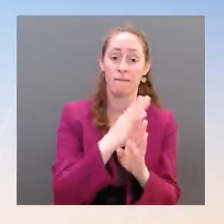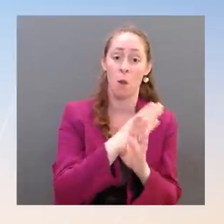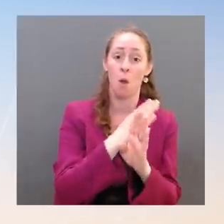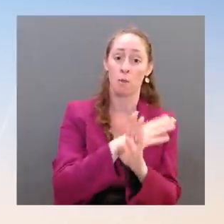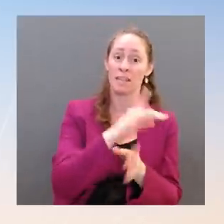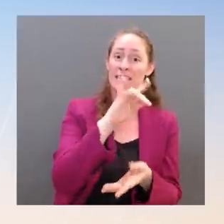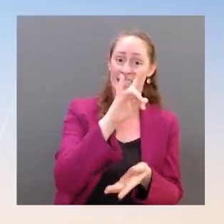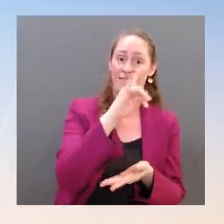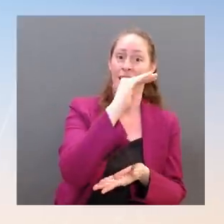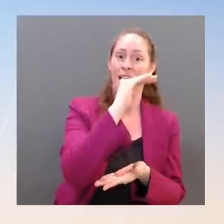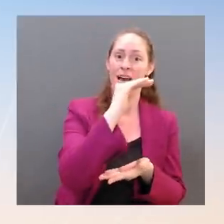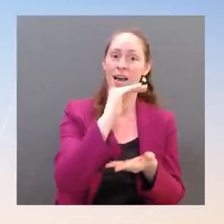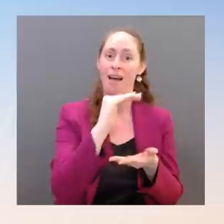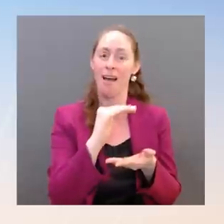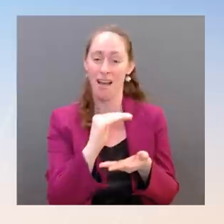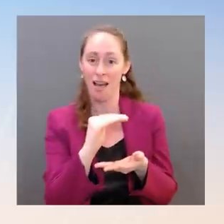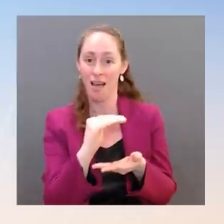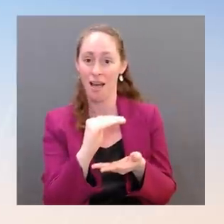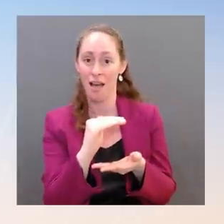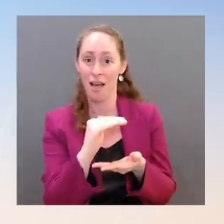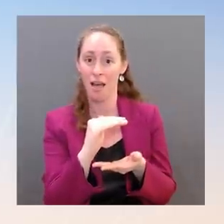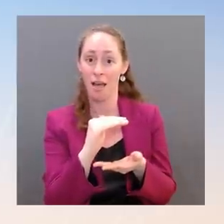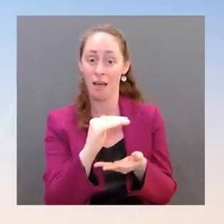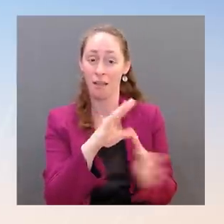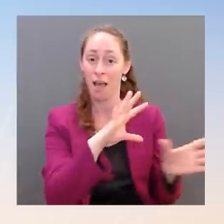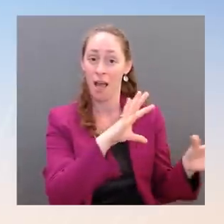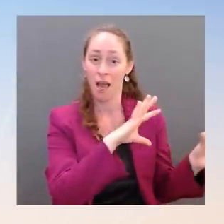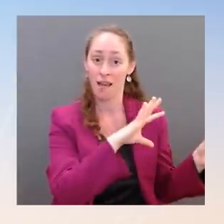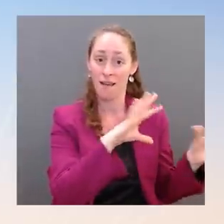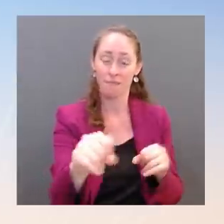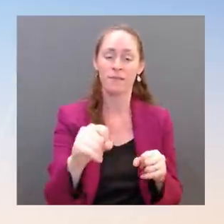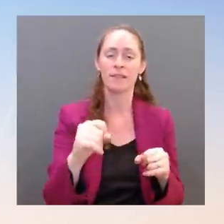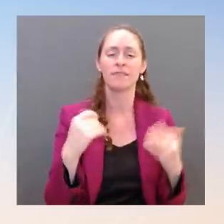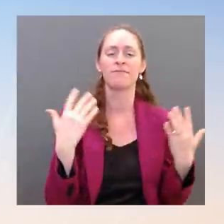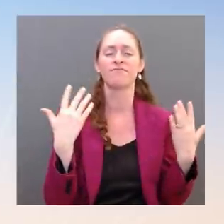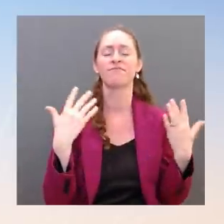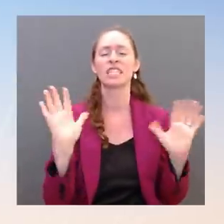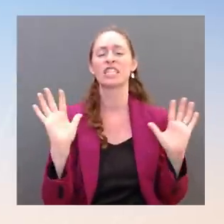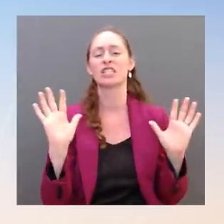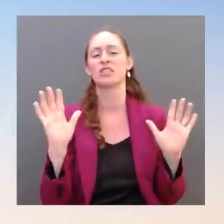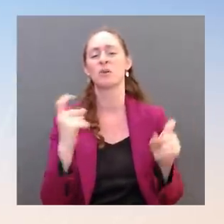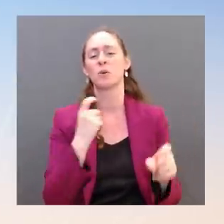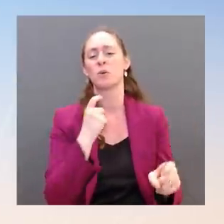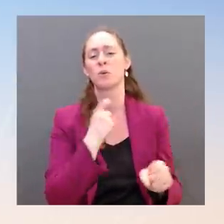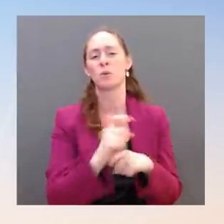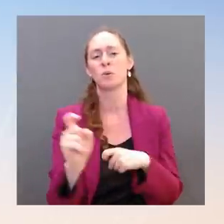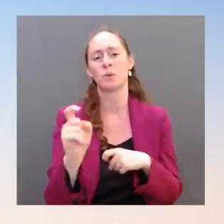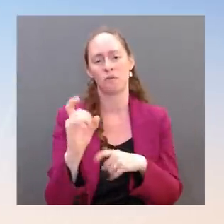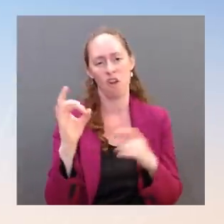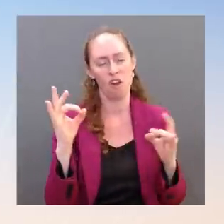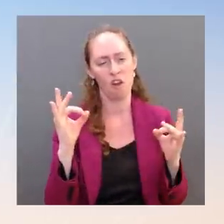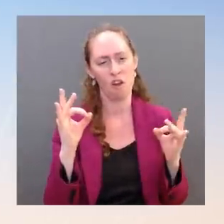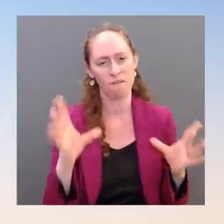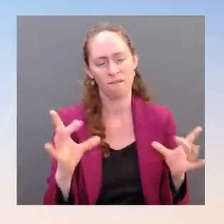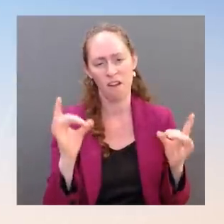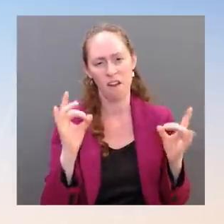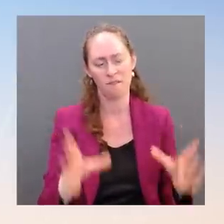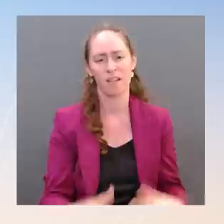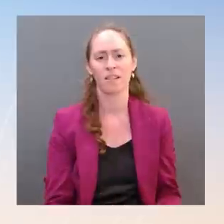started his aggression on Ukraine, his violent aggression on Ukraine, against their democracy, against their